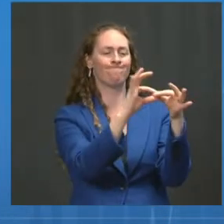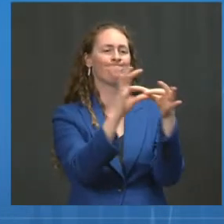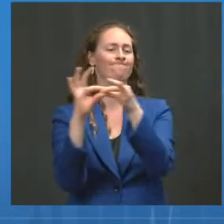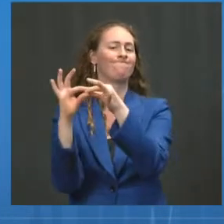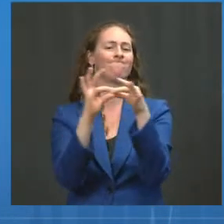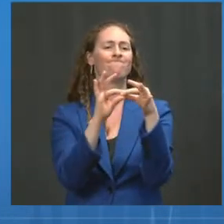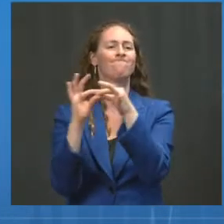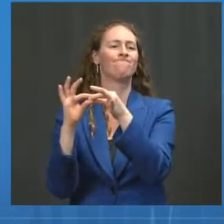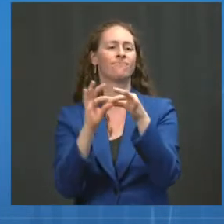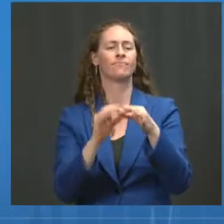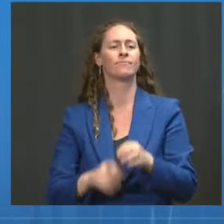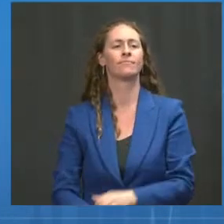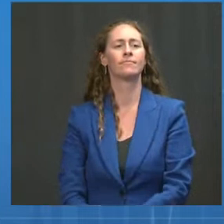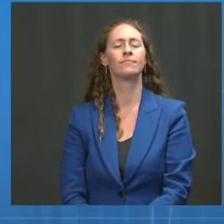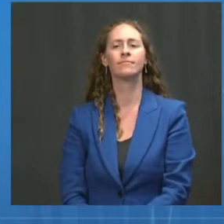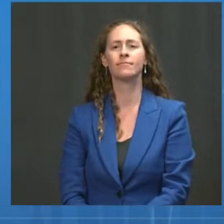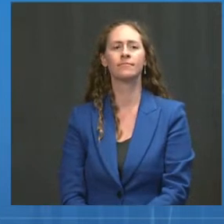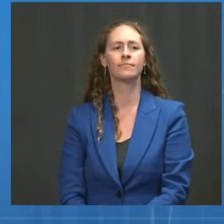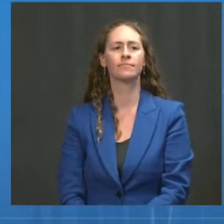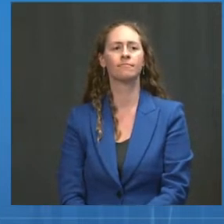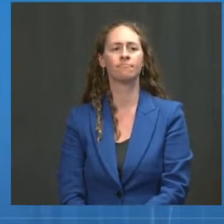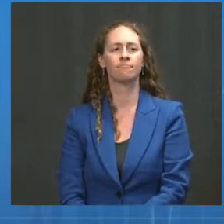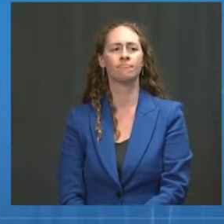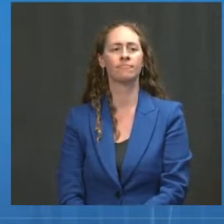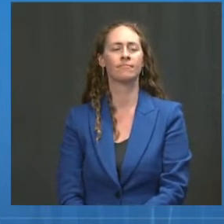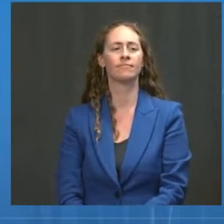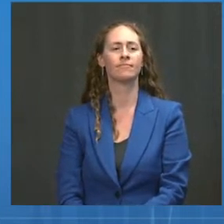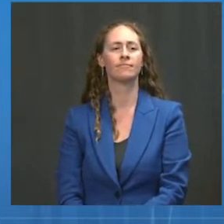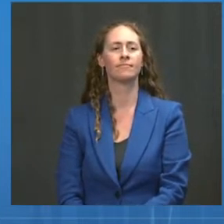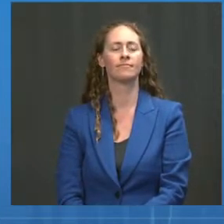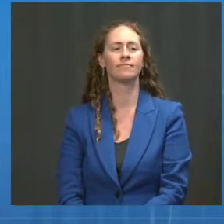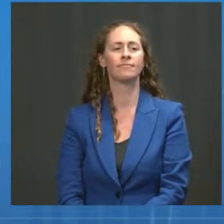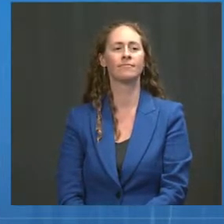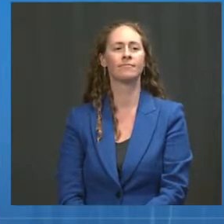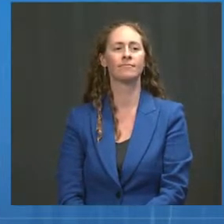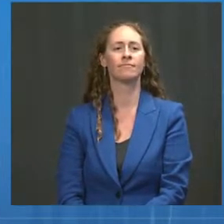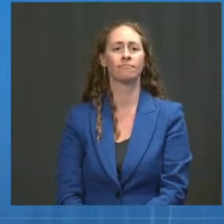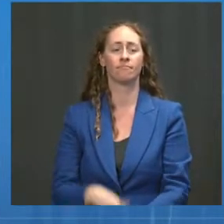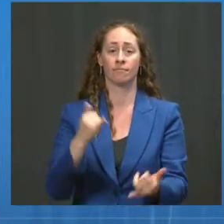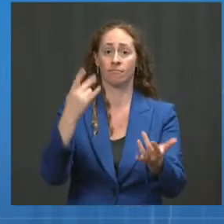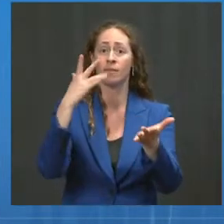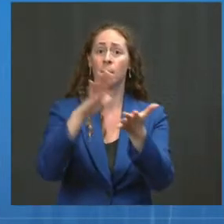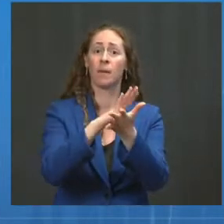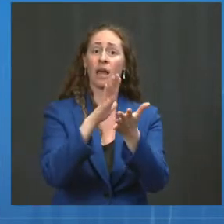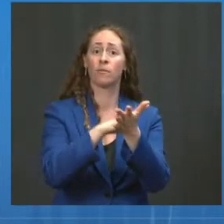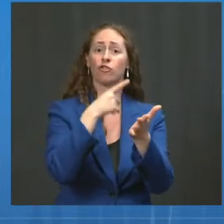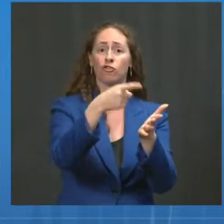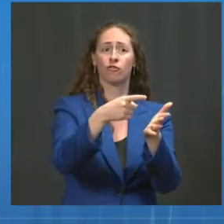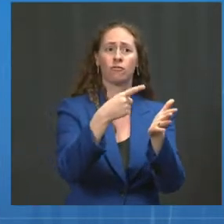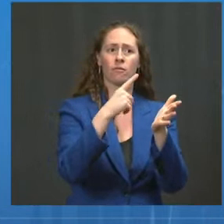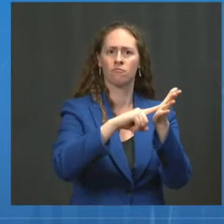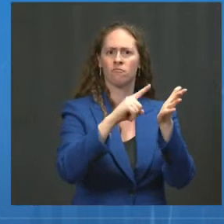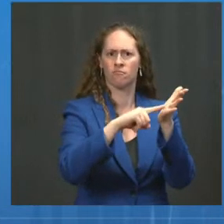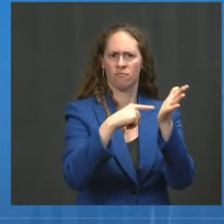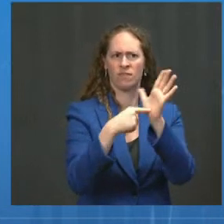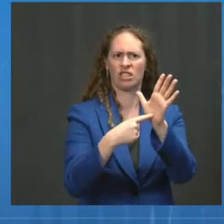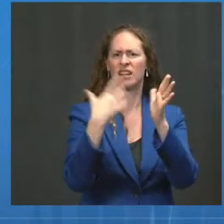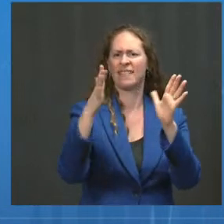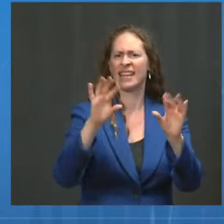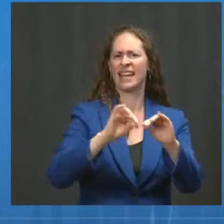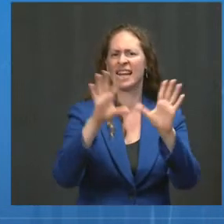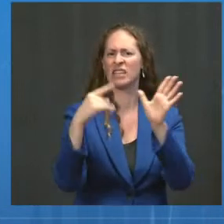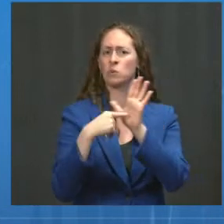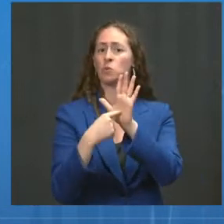immune correlate. And this is a paper recently published in a preprint server. And what it shows